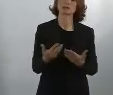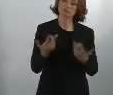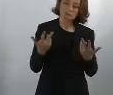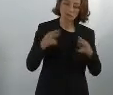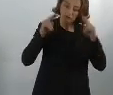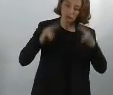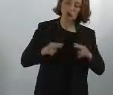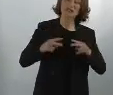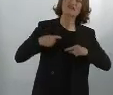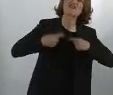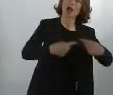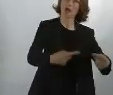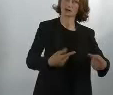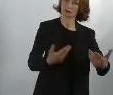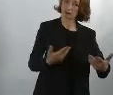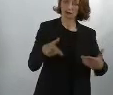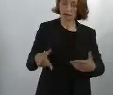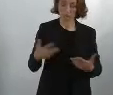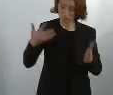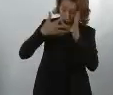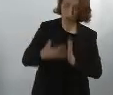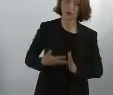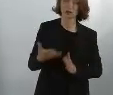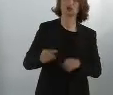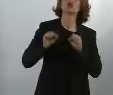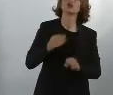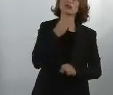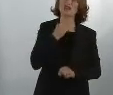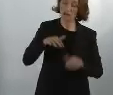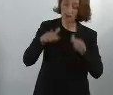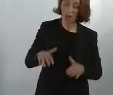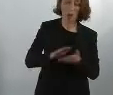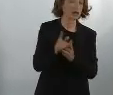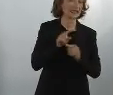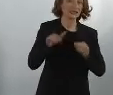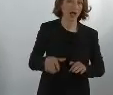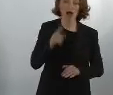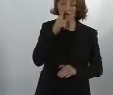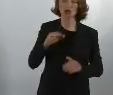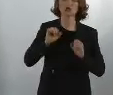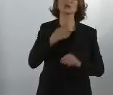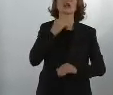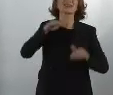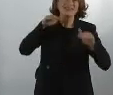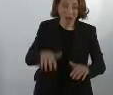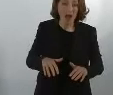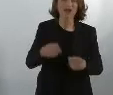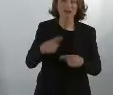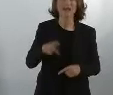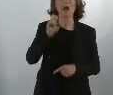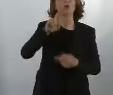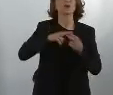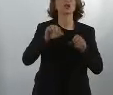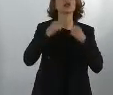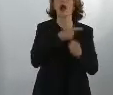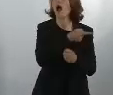procedure at a European level, regardless of whether these people are entitled to protection or not. And if they are